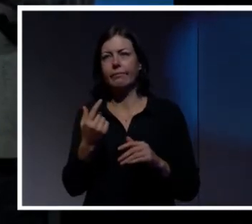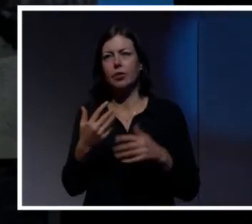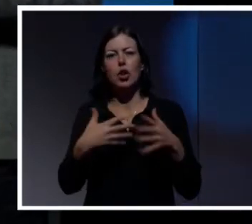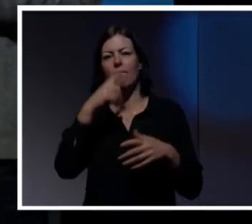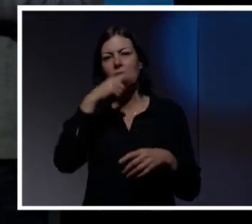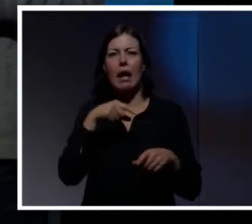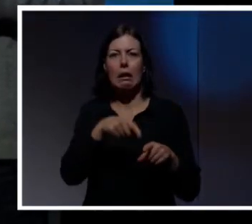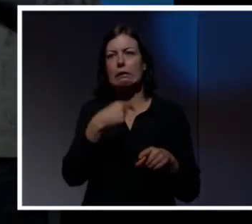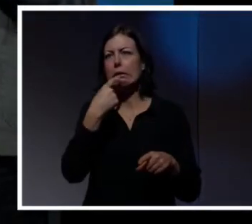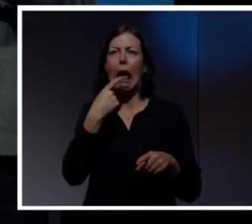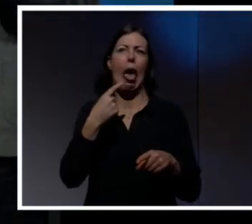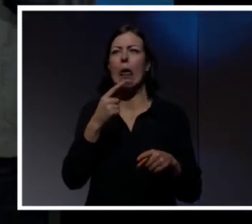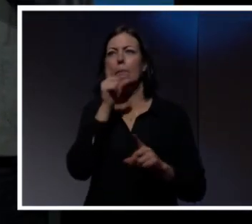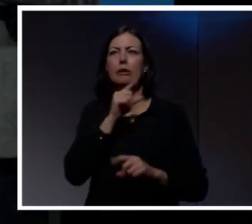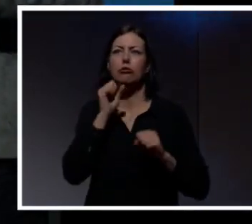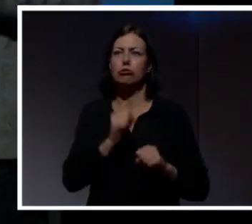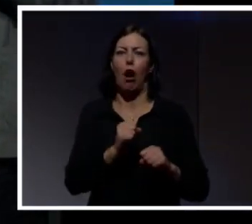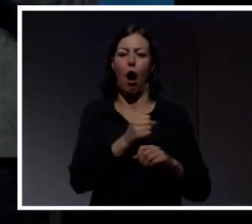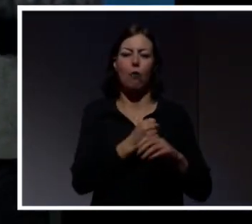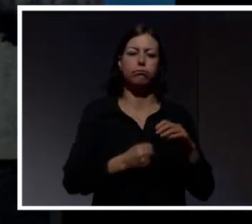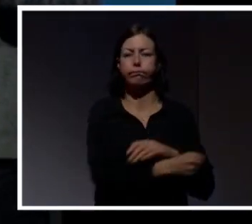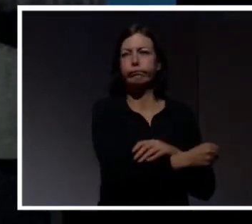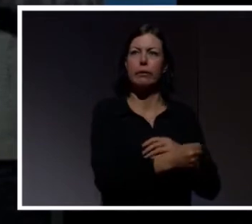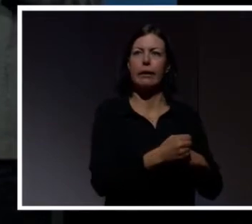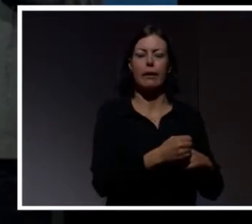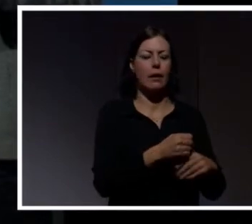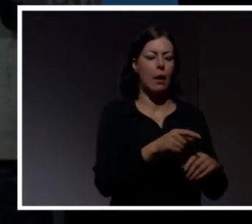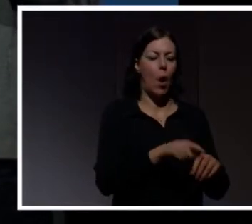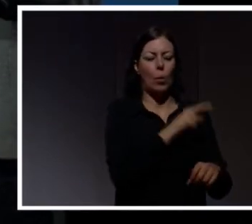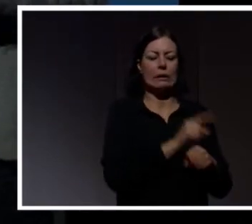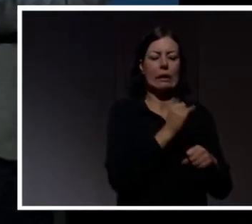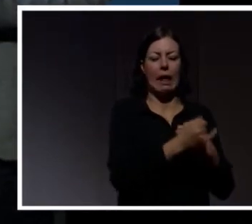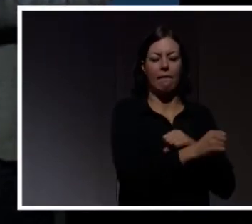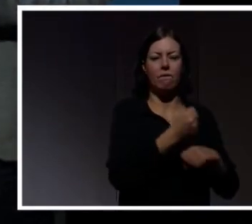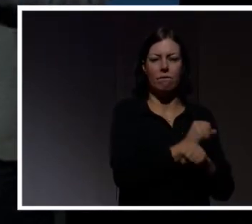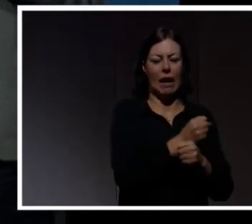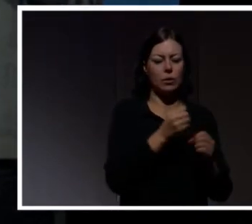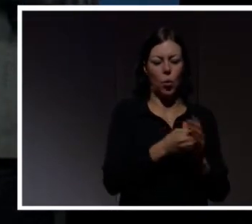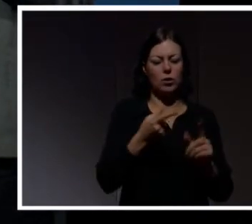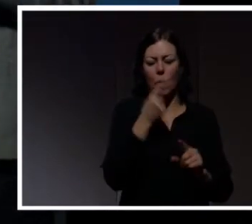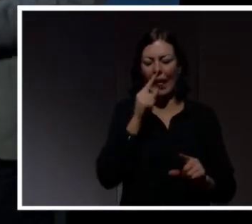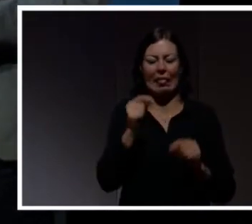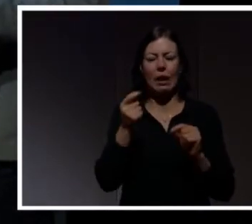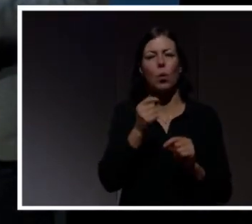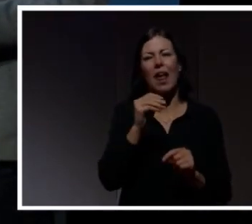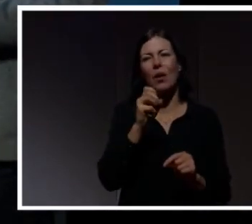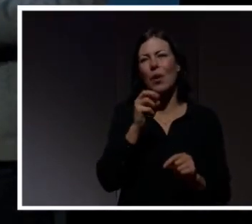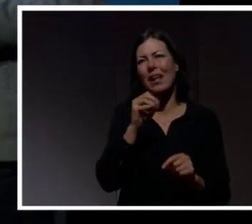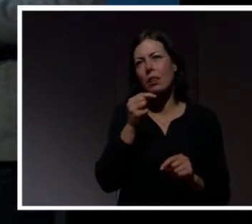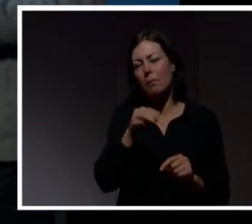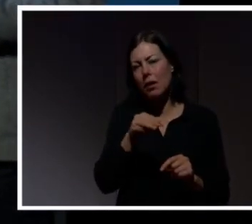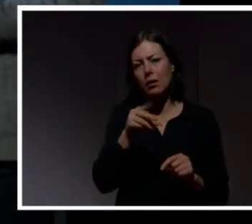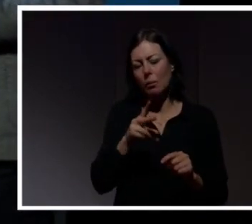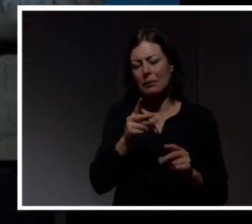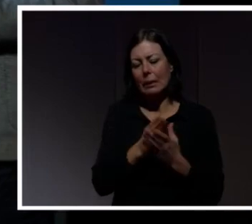people should spend longer in prison because it's just based on some algorithm which hasn't actually thought through and recognized a person. Those are the problems that we should be